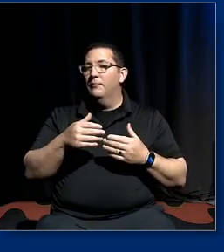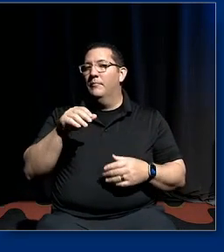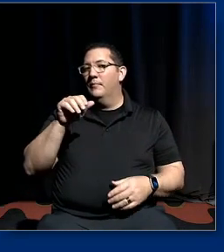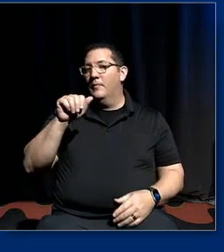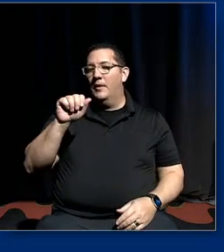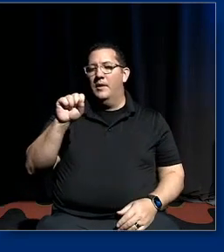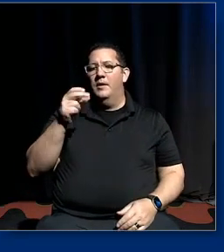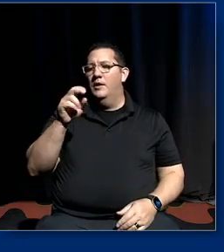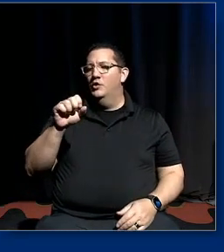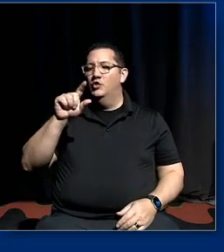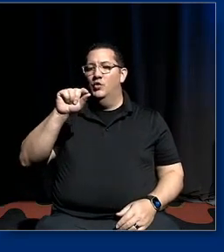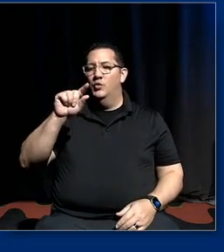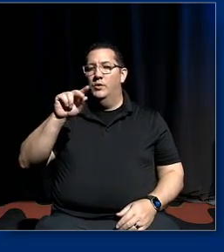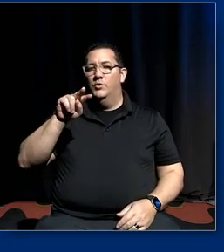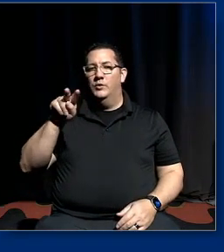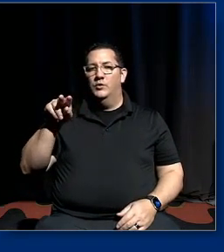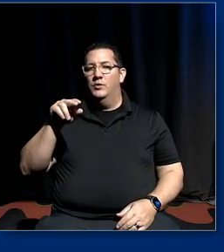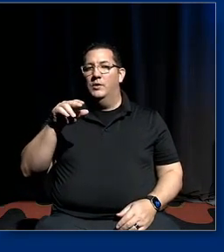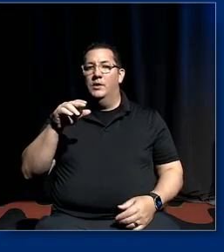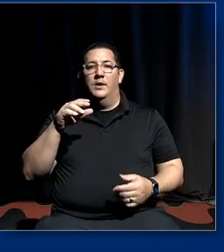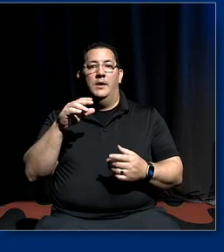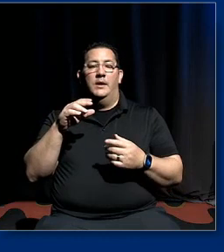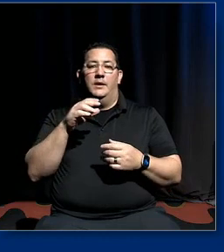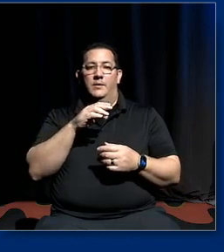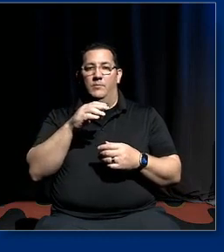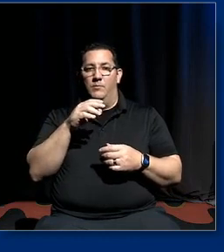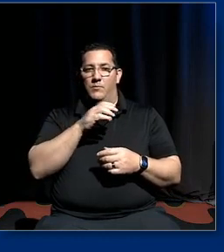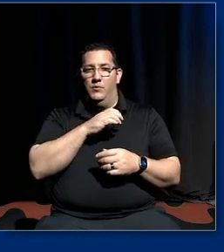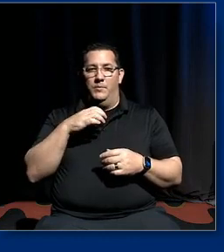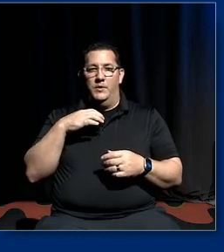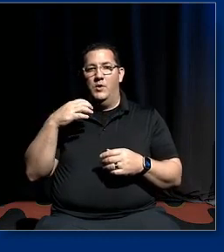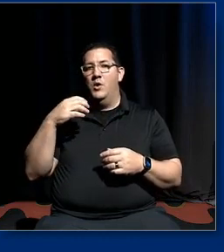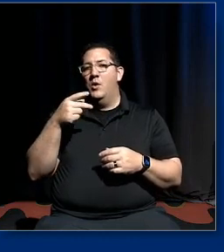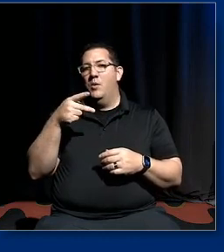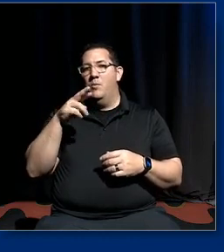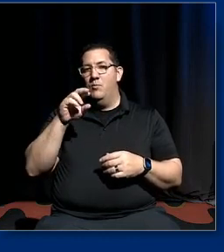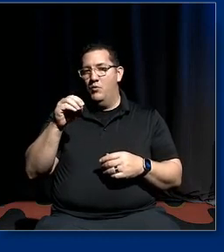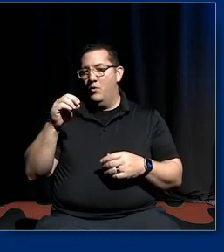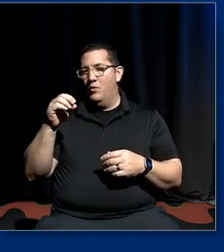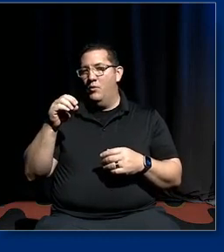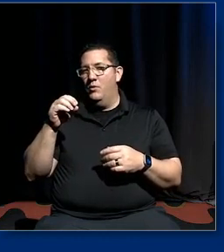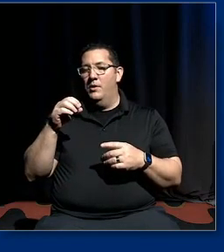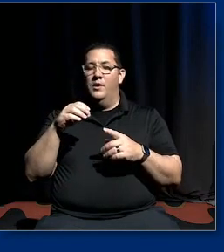2022 program committee co-chair dr bridget turner kelly